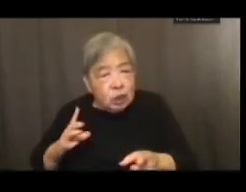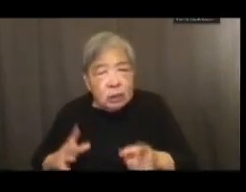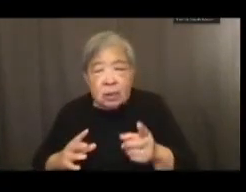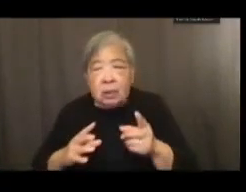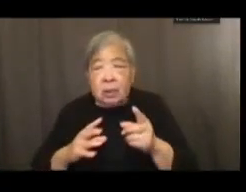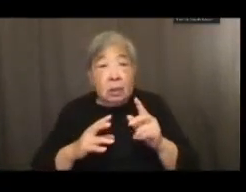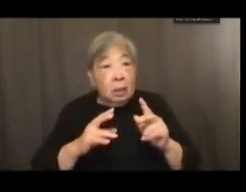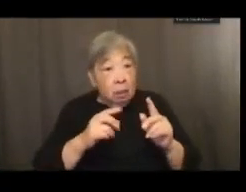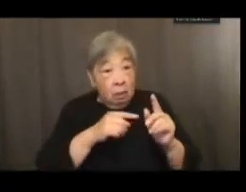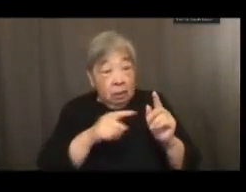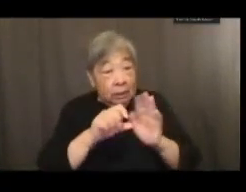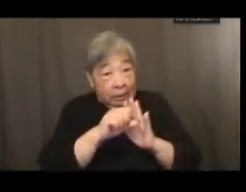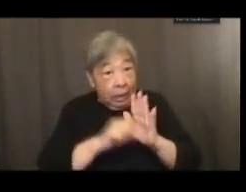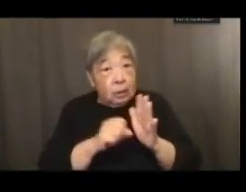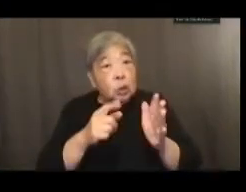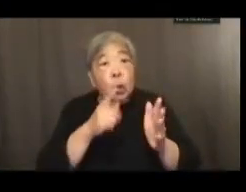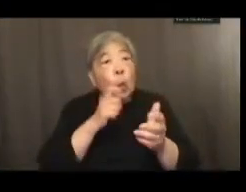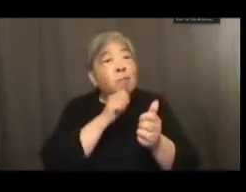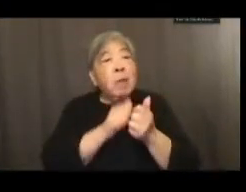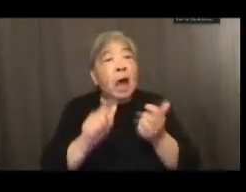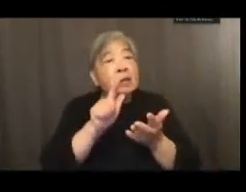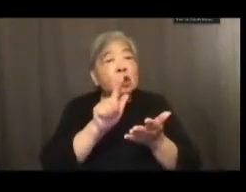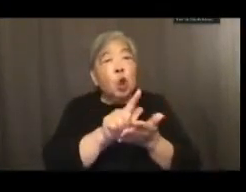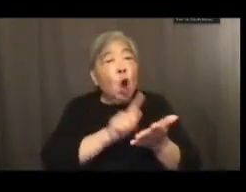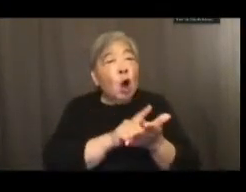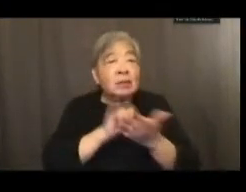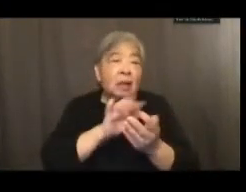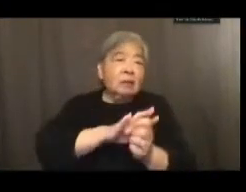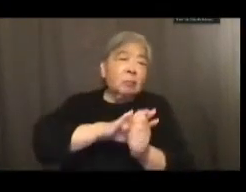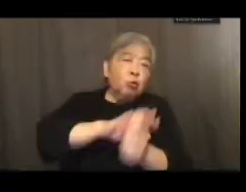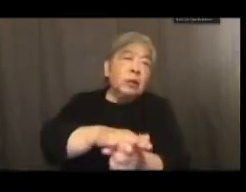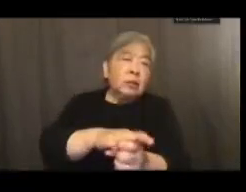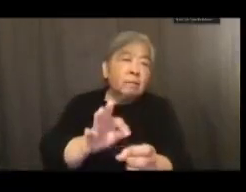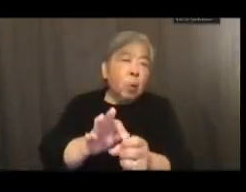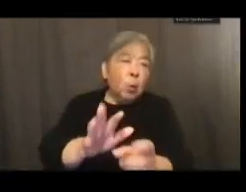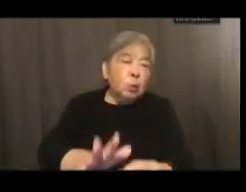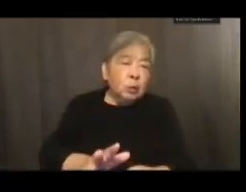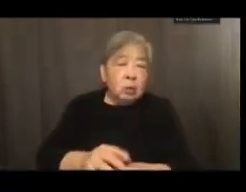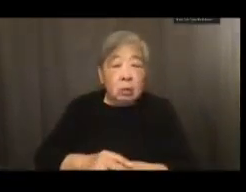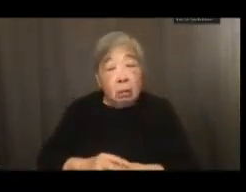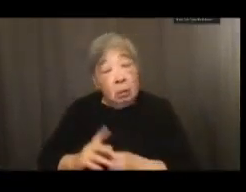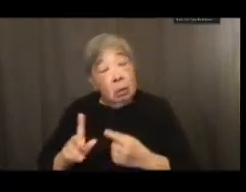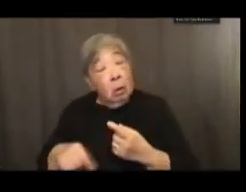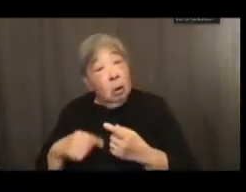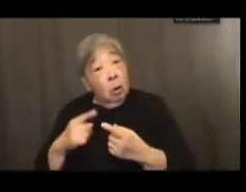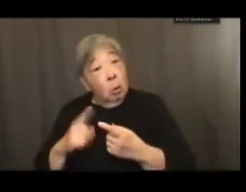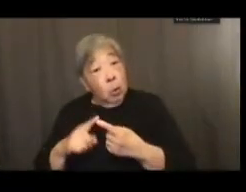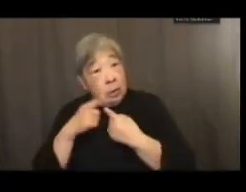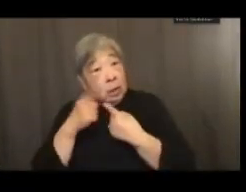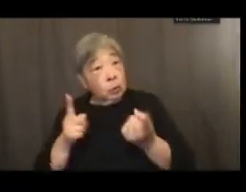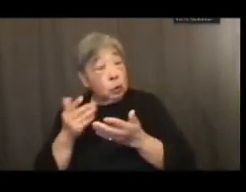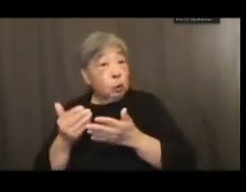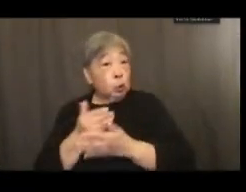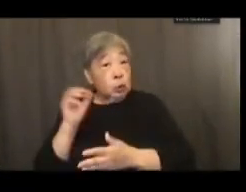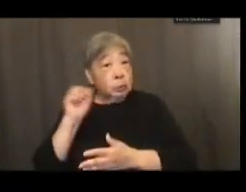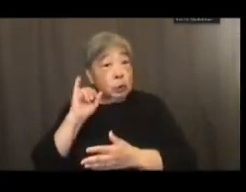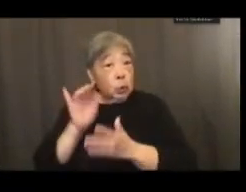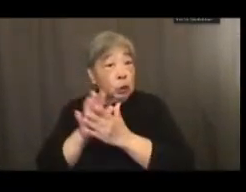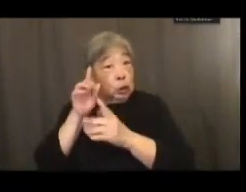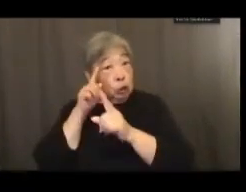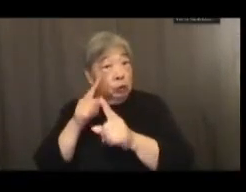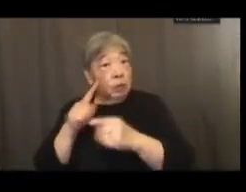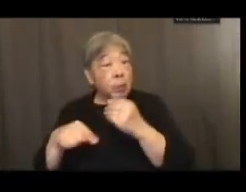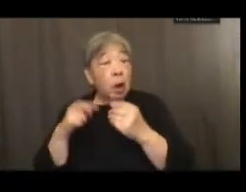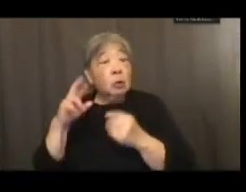passed voter suppression laws. When he announced the new Smithsonian Initiative on Racial Reckoning,